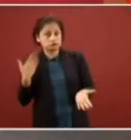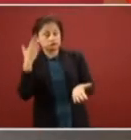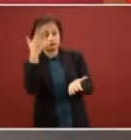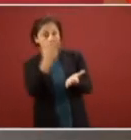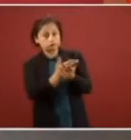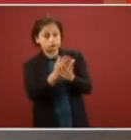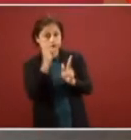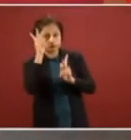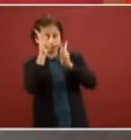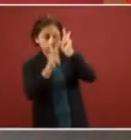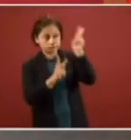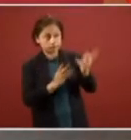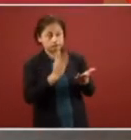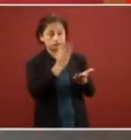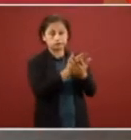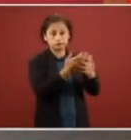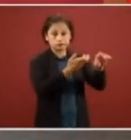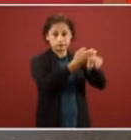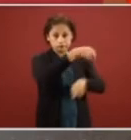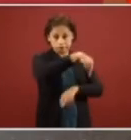trip in the north